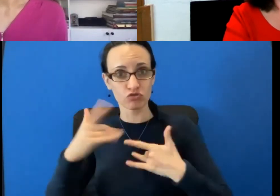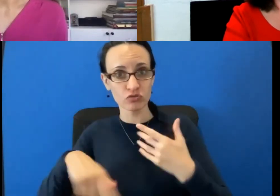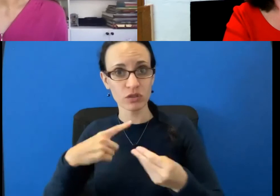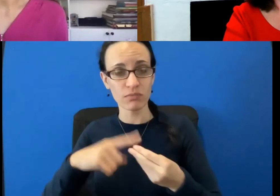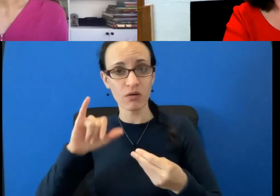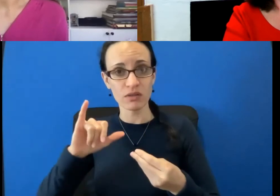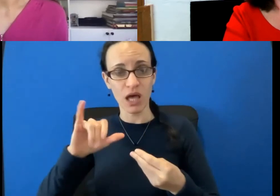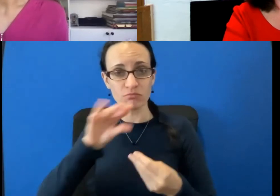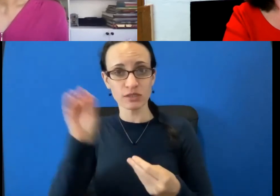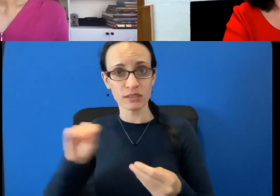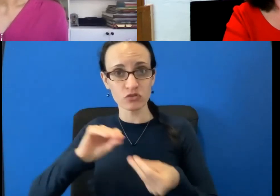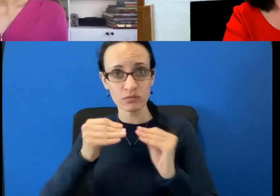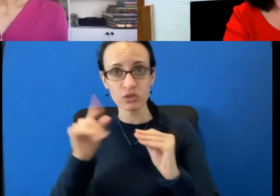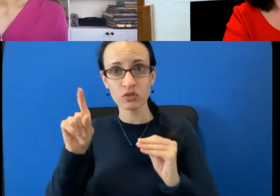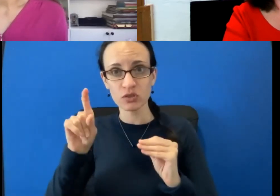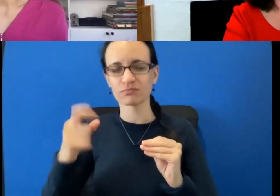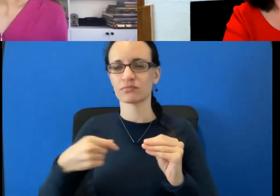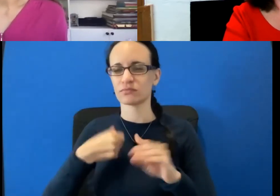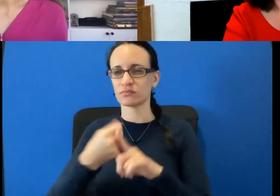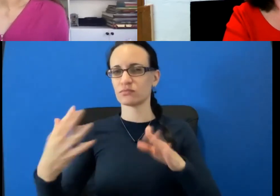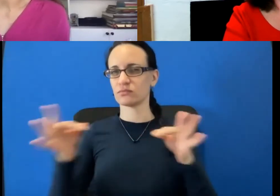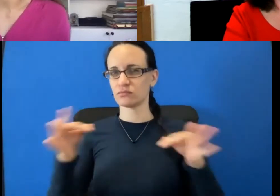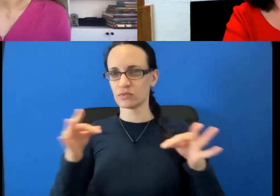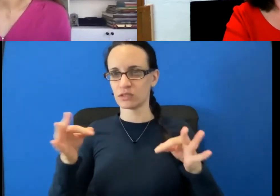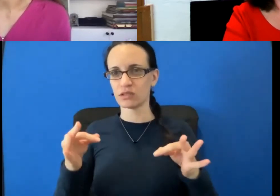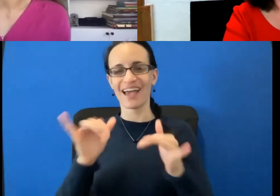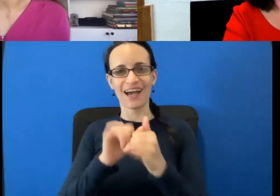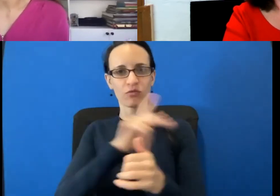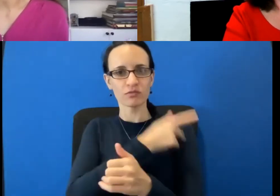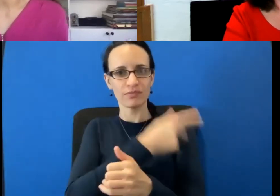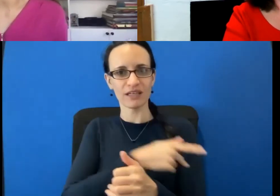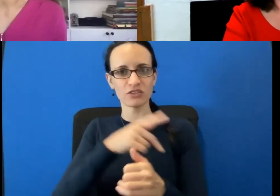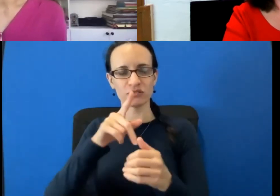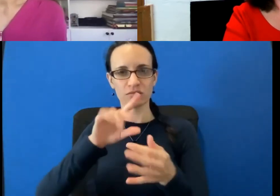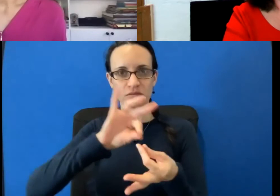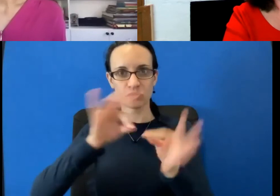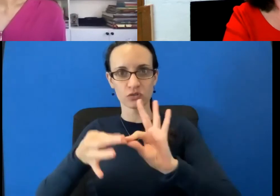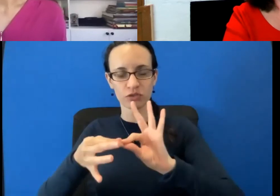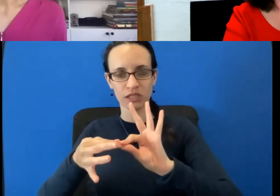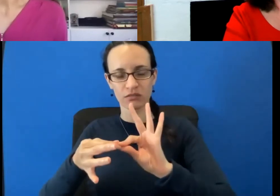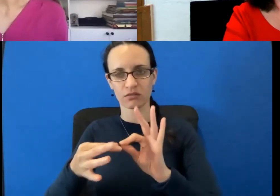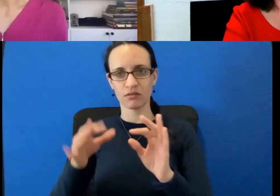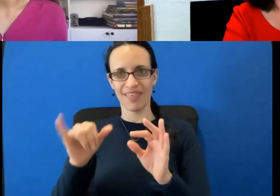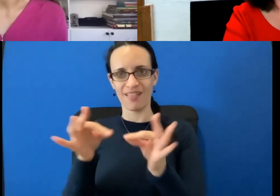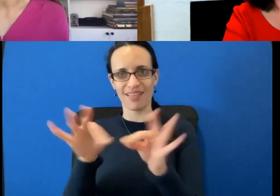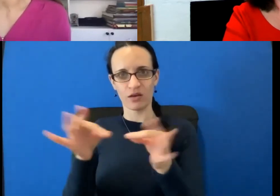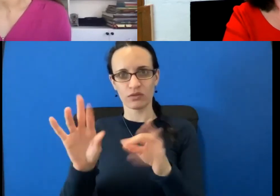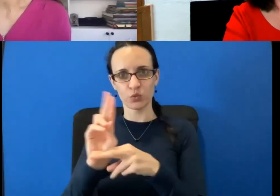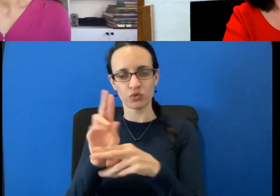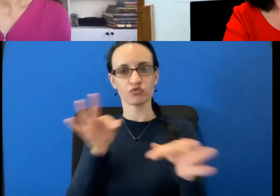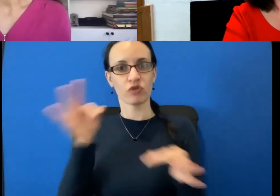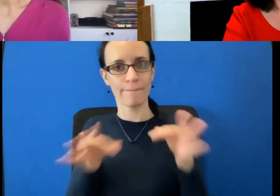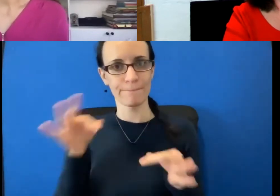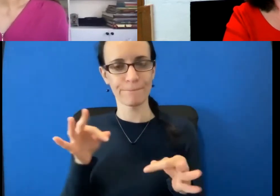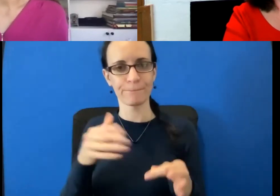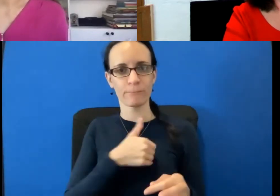broaden that a little bit and say, how are patients supposed to interpret these types of language, this type of language and